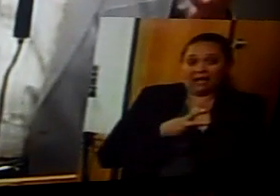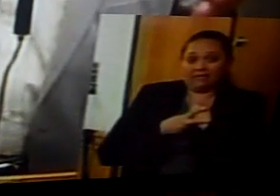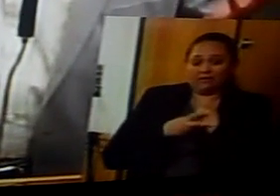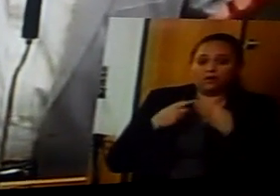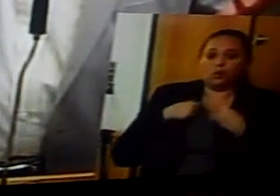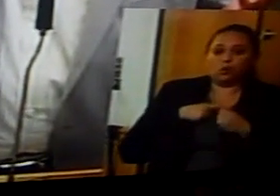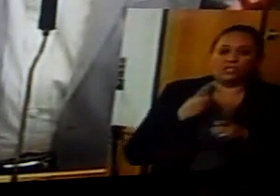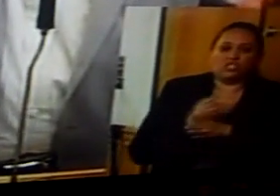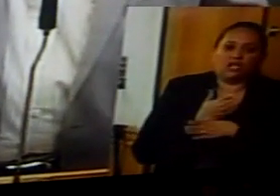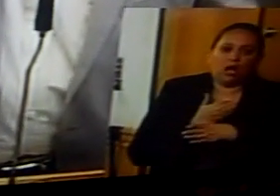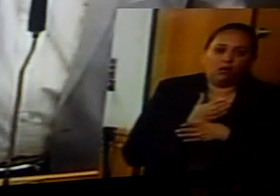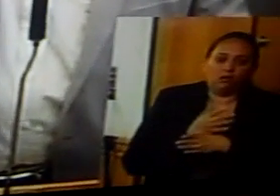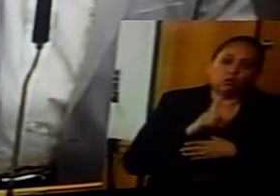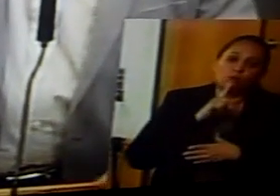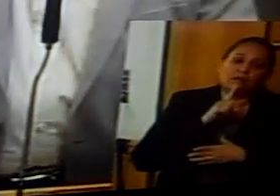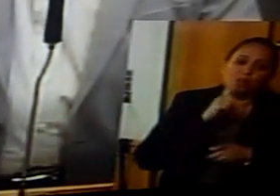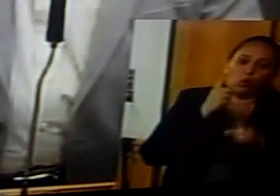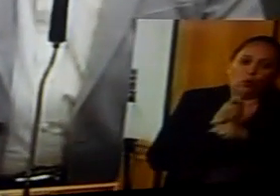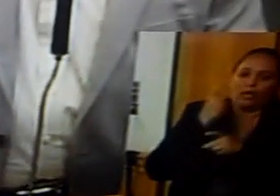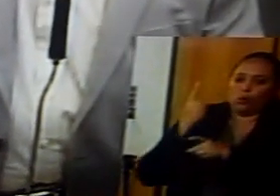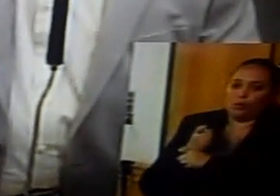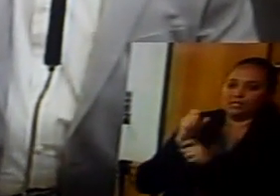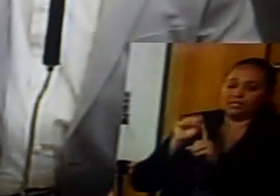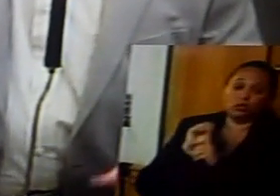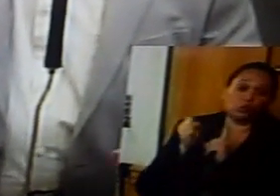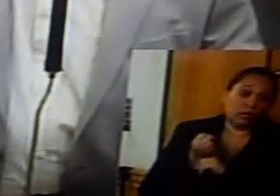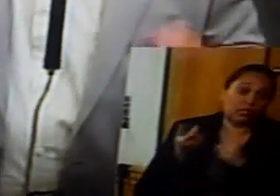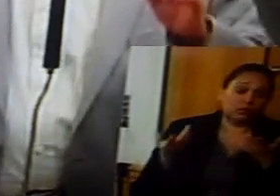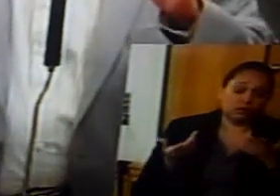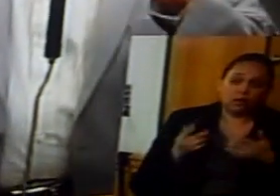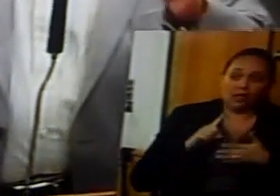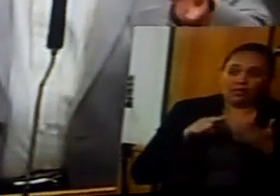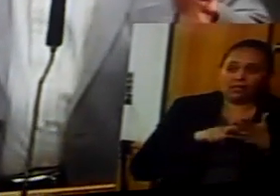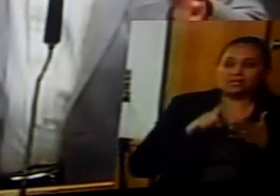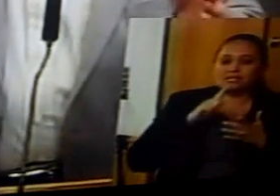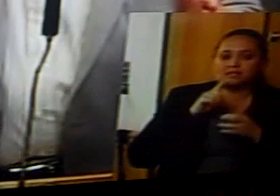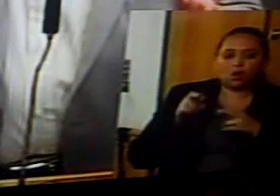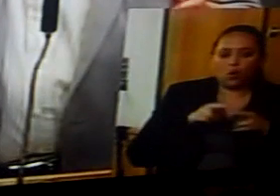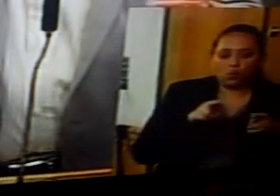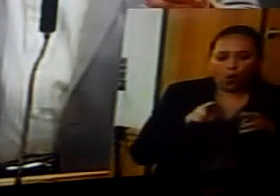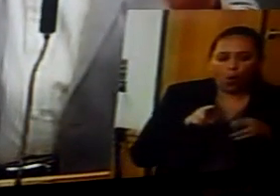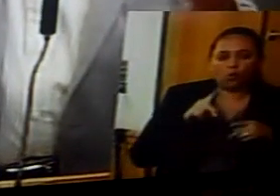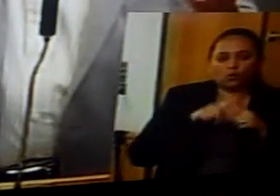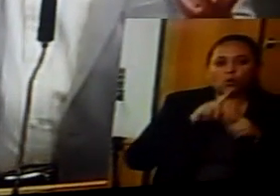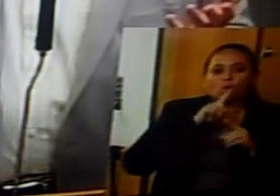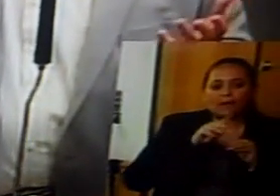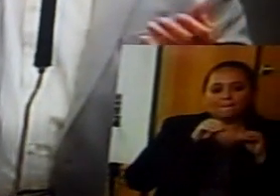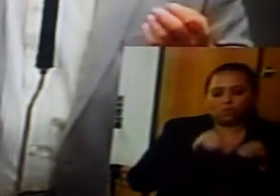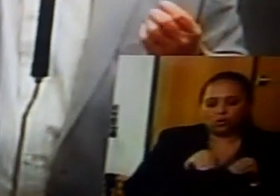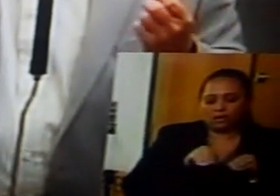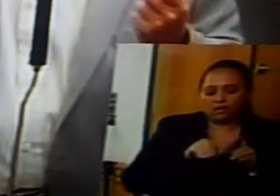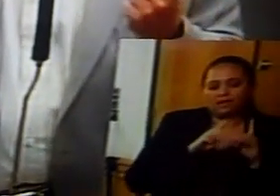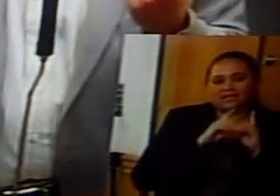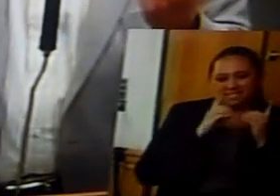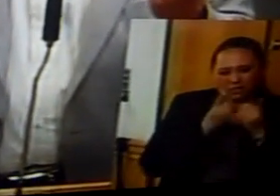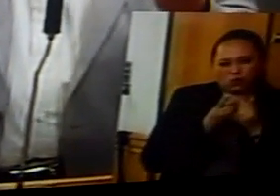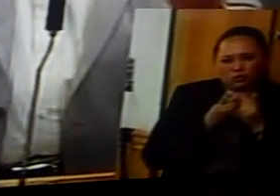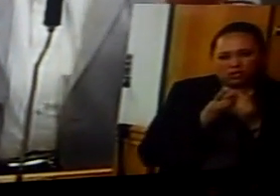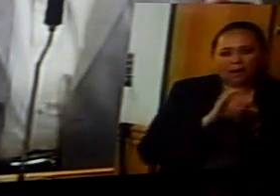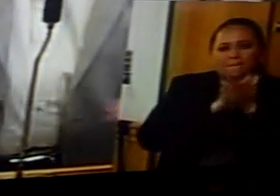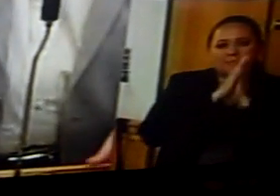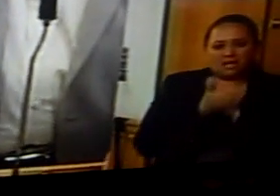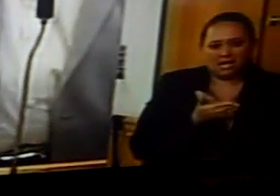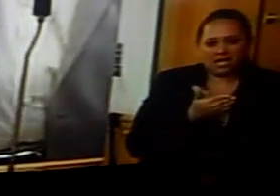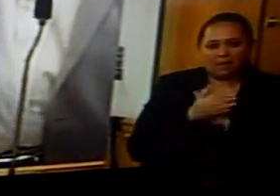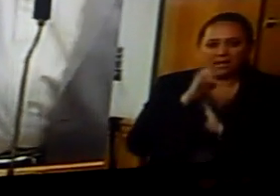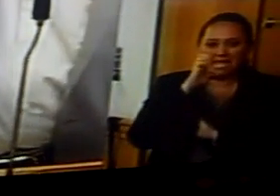It's a win-win situation. This is the road to really putting the district, you know, becoming